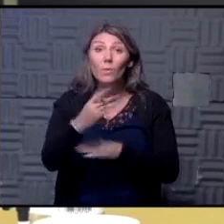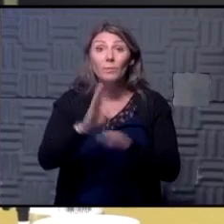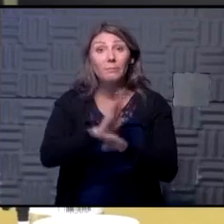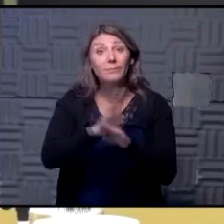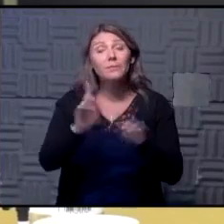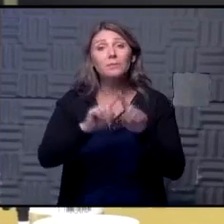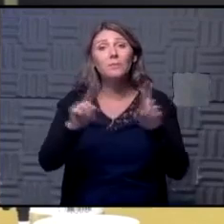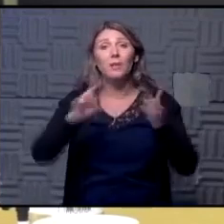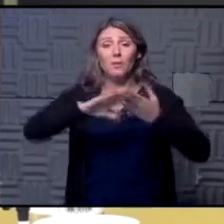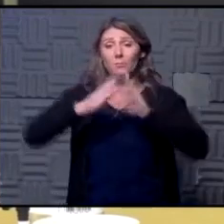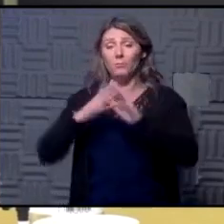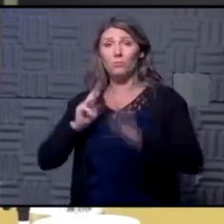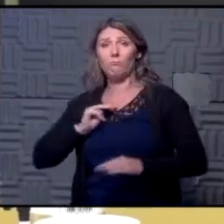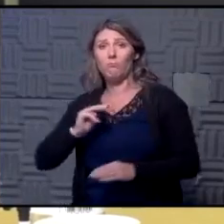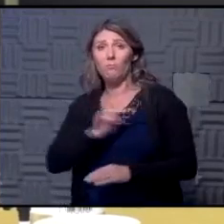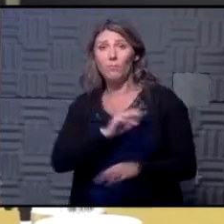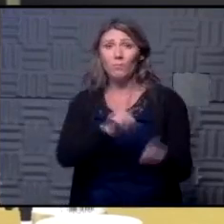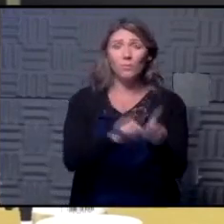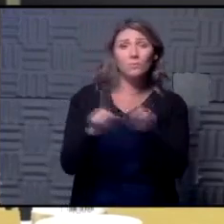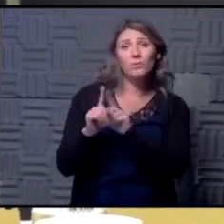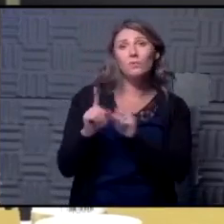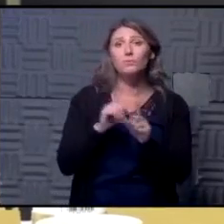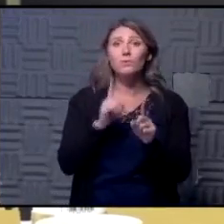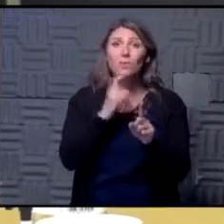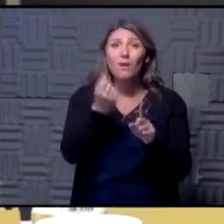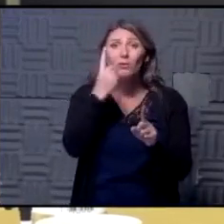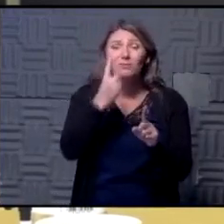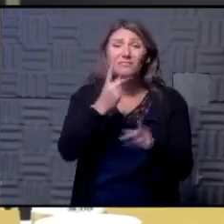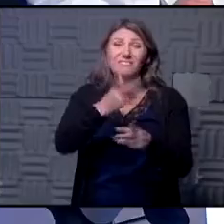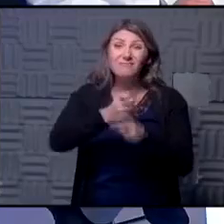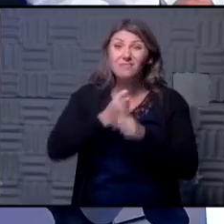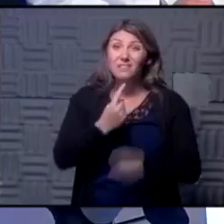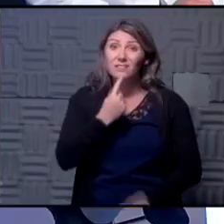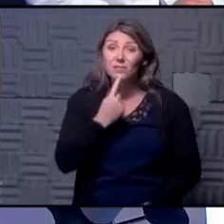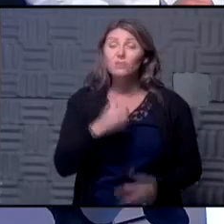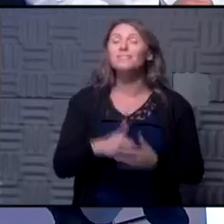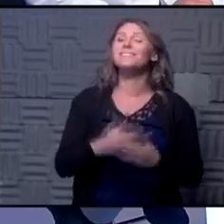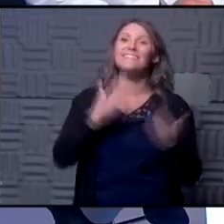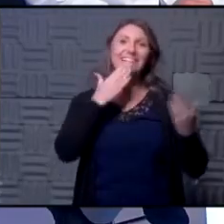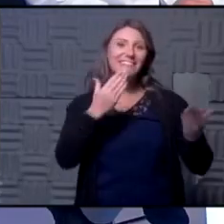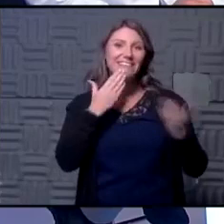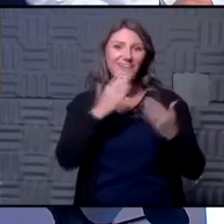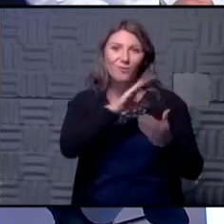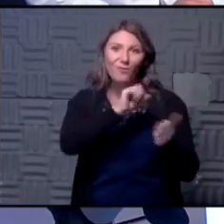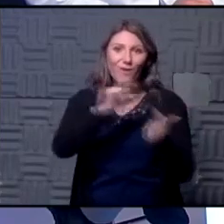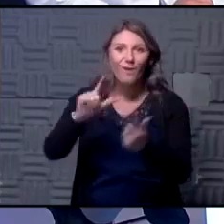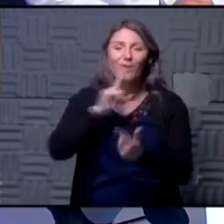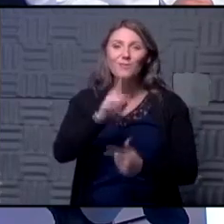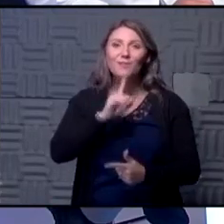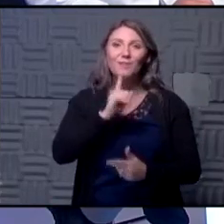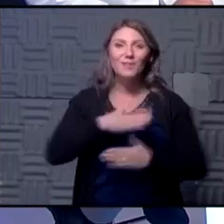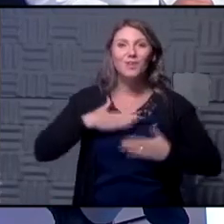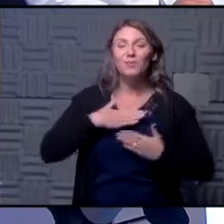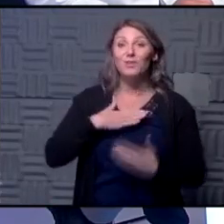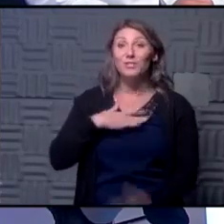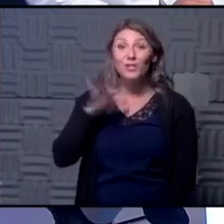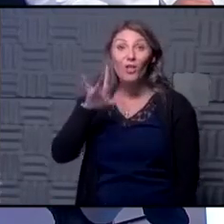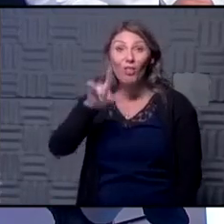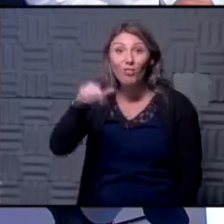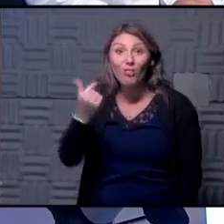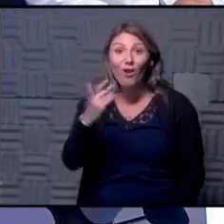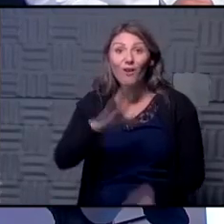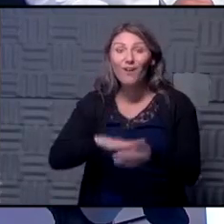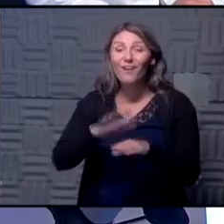community members to really take this seriously thank you all we really appreciate it okay log on take the